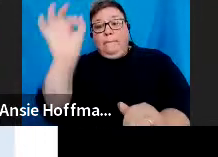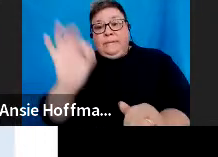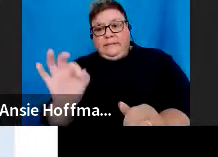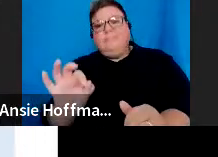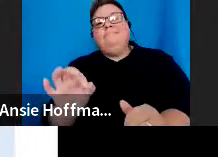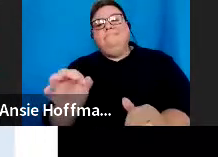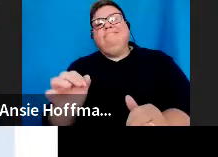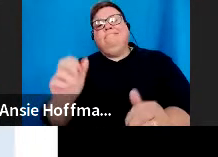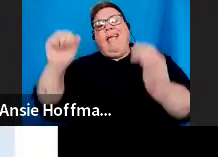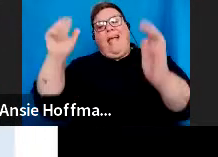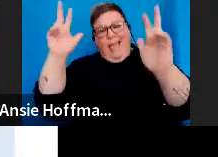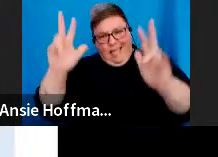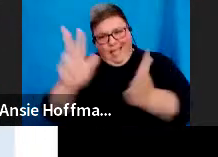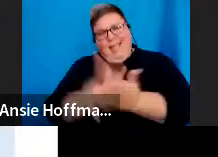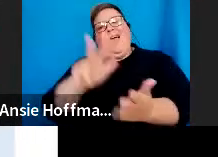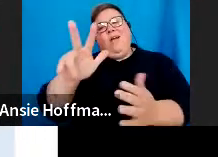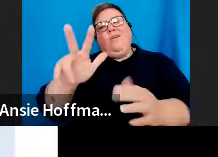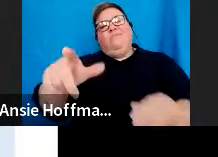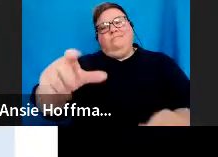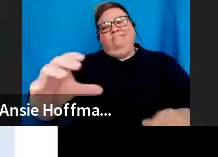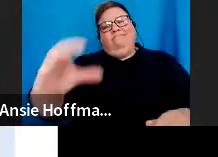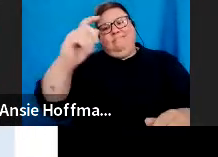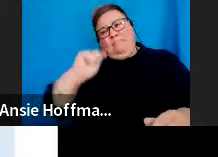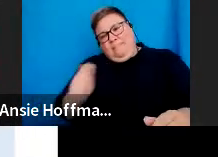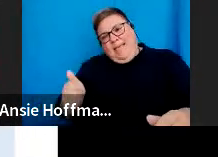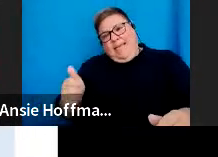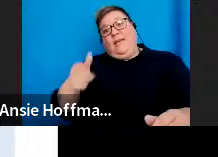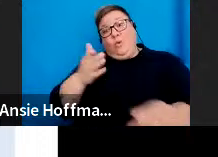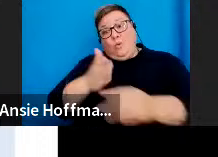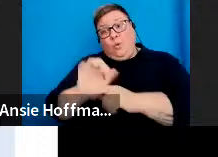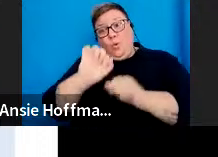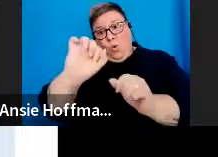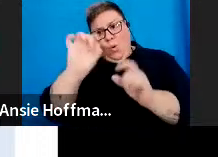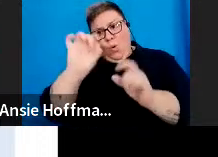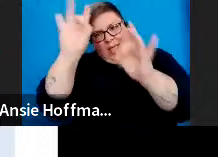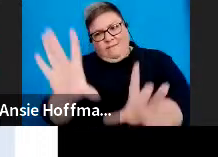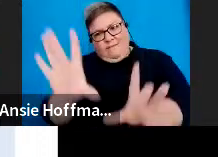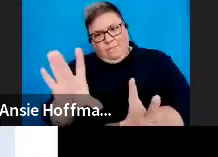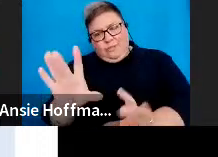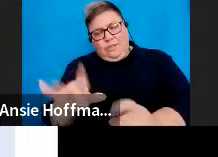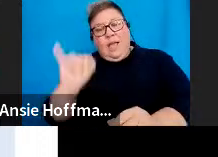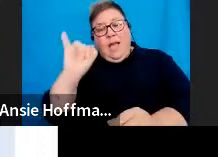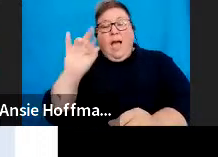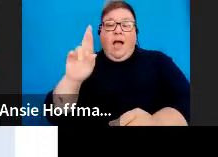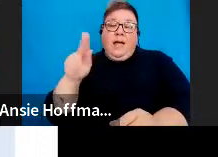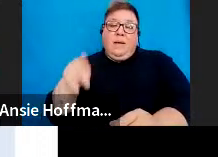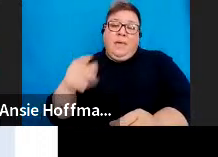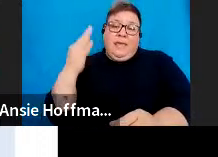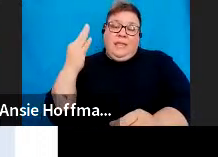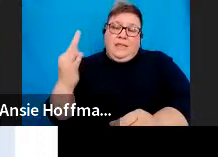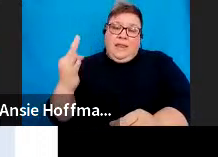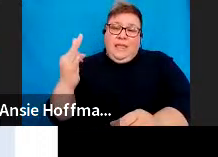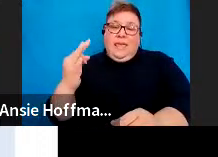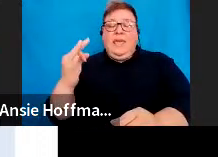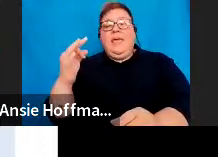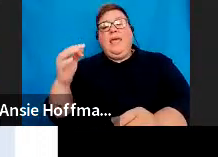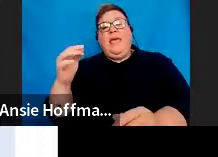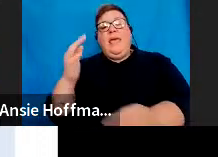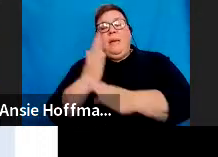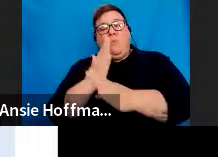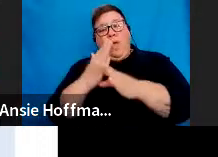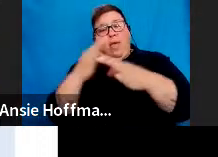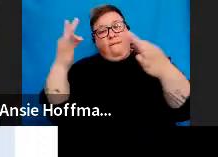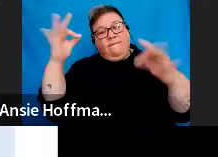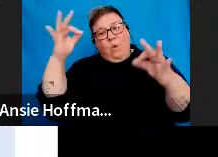according to the information that has been shared. All right, the IRP3 employer form. Now, you'll